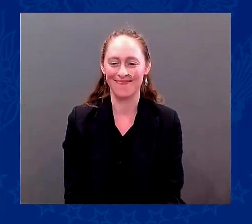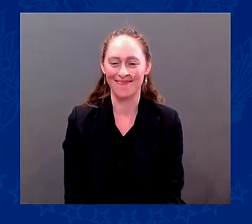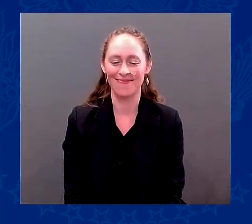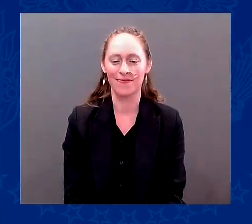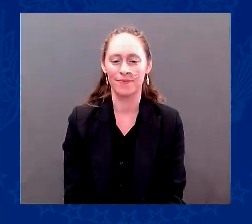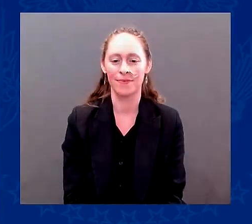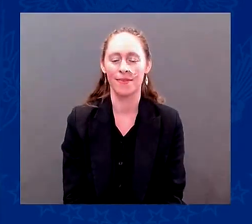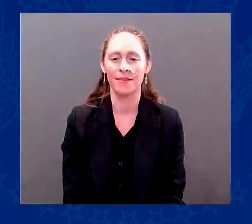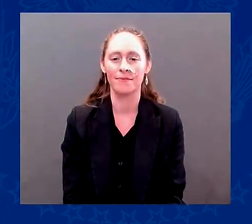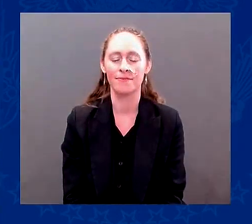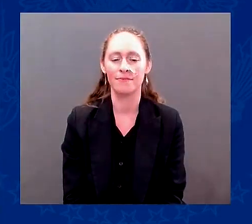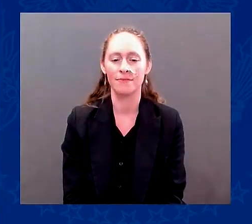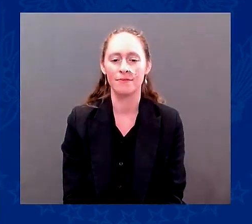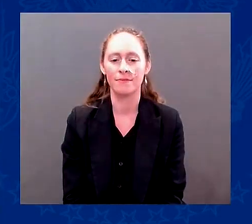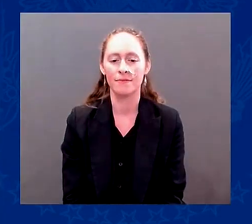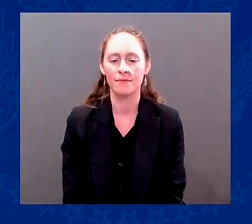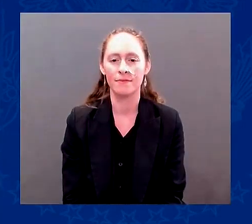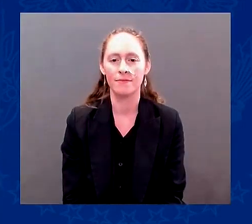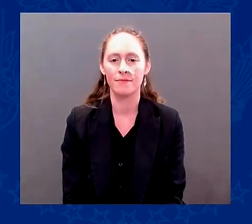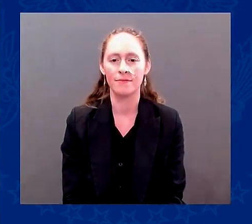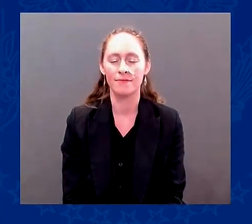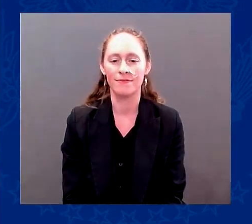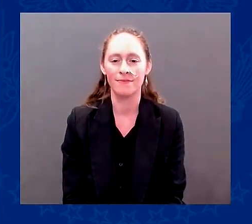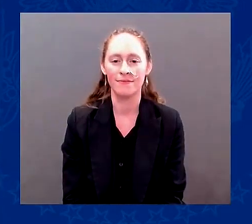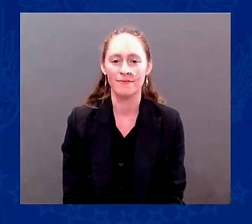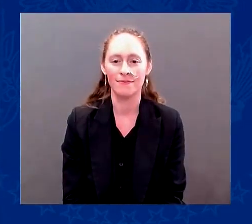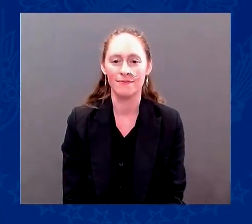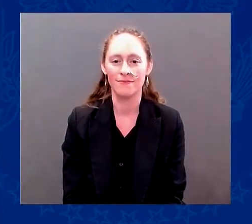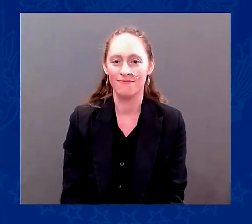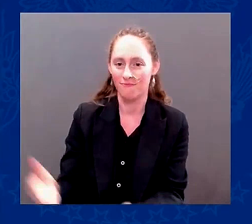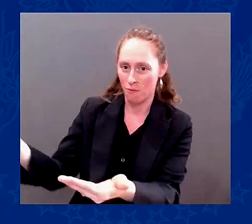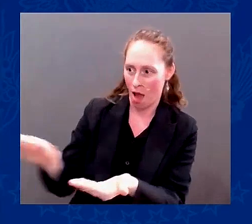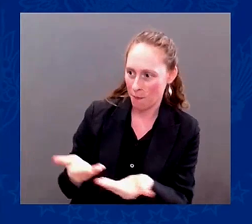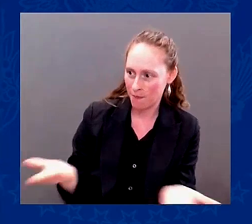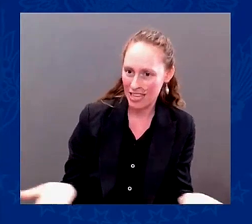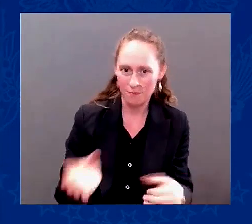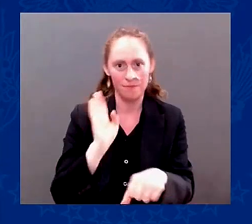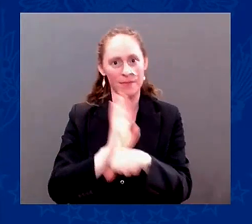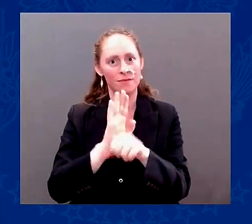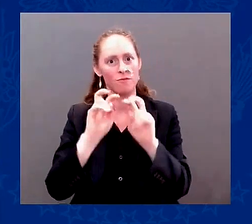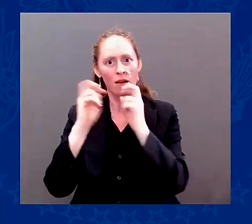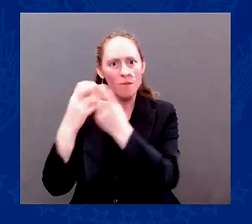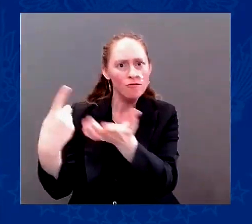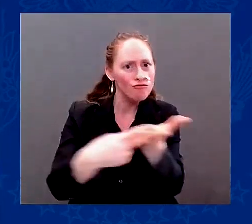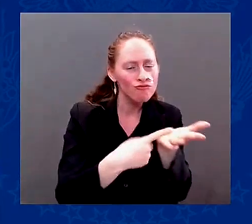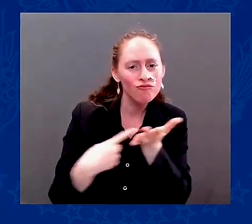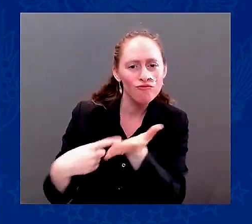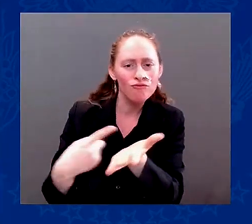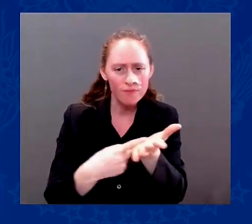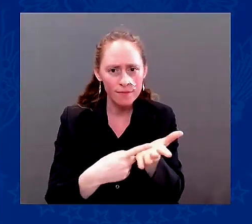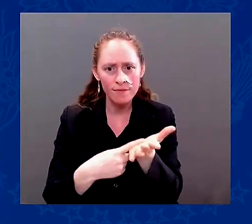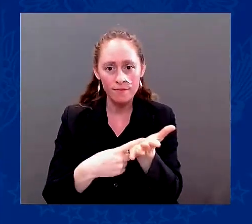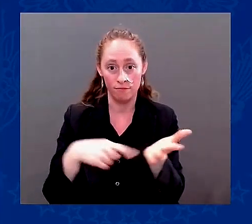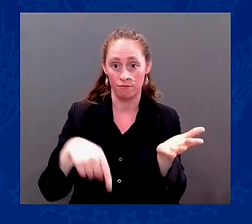Welcome to the Business Roundtable, Mr. President, an organization of 238 CEOs